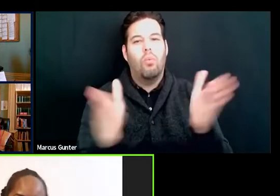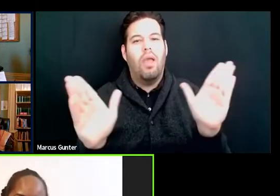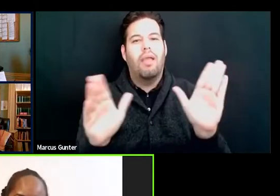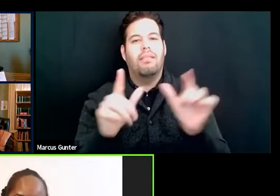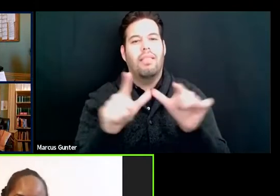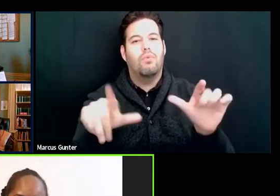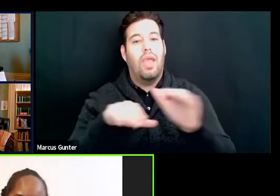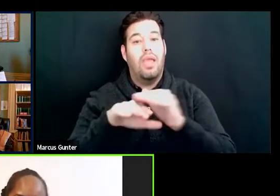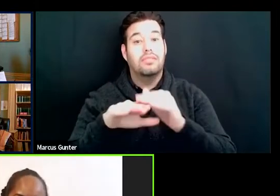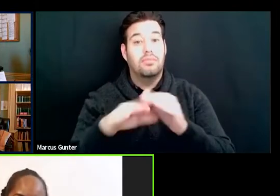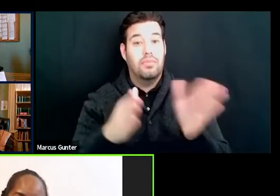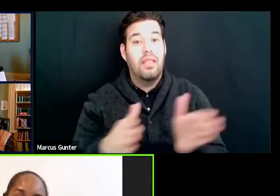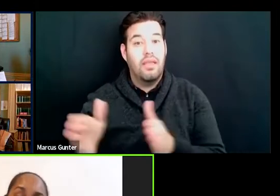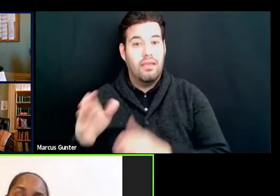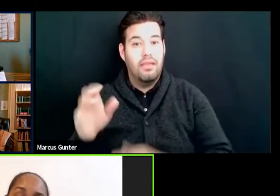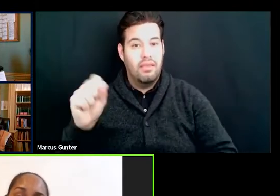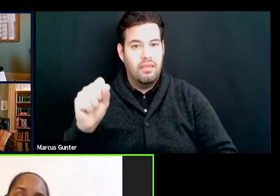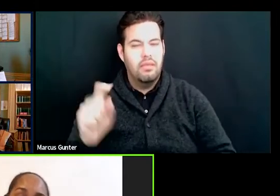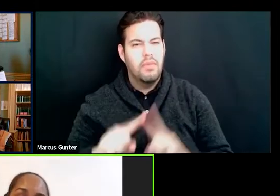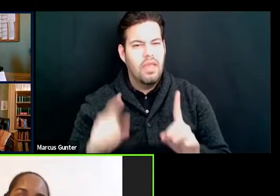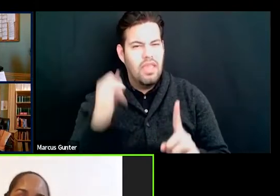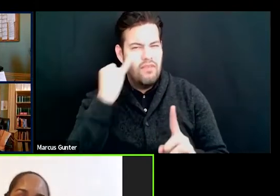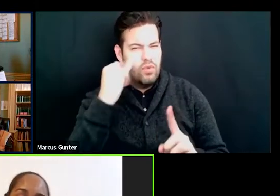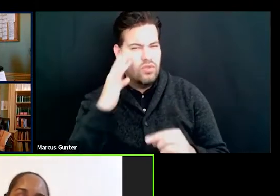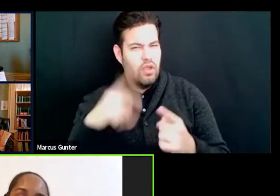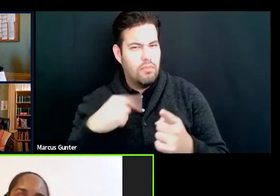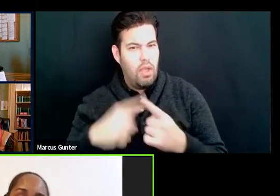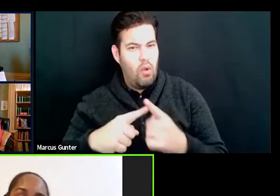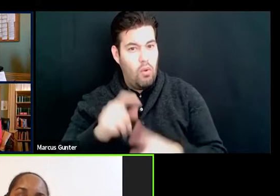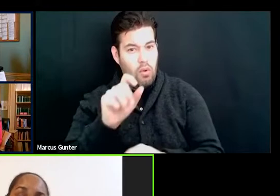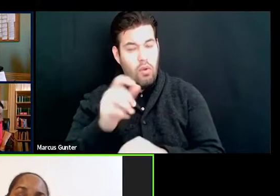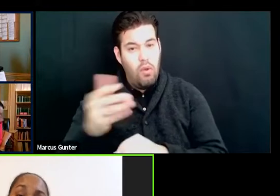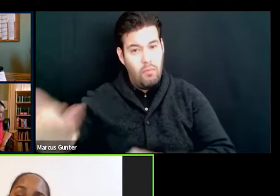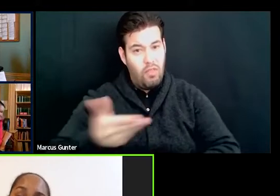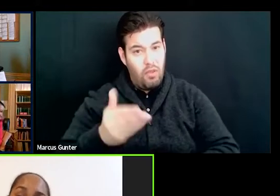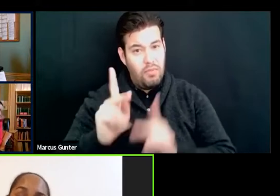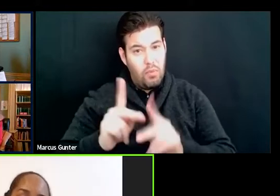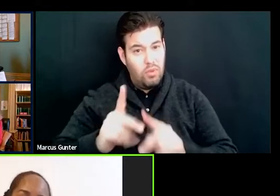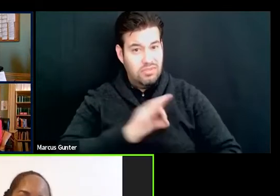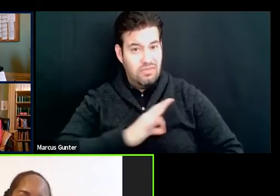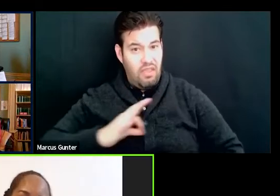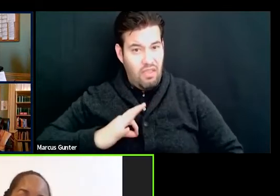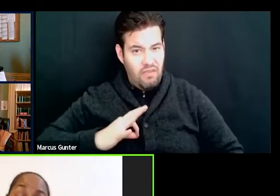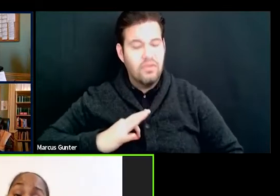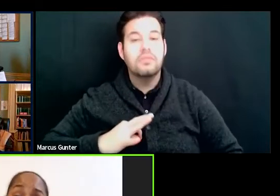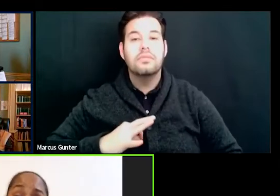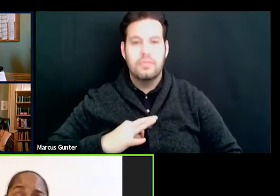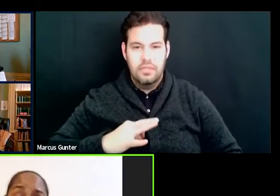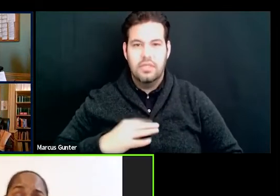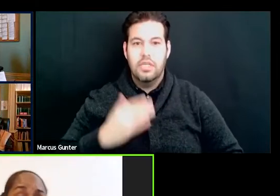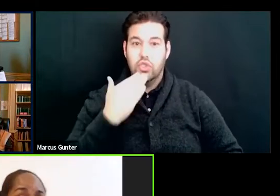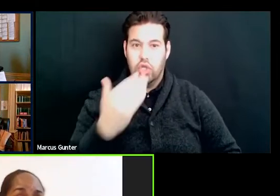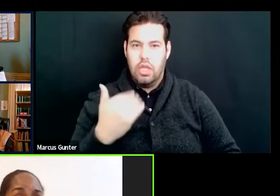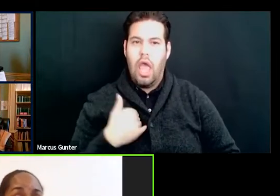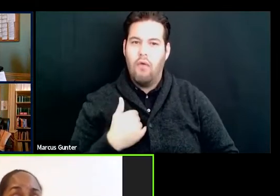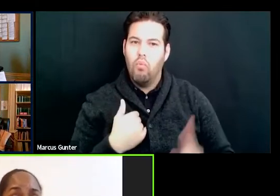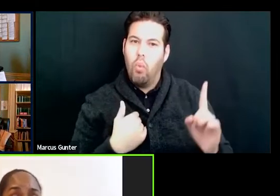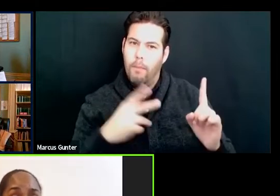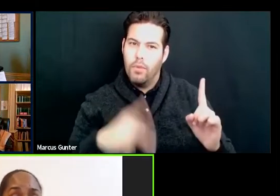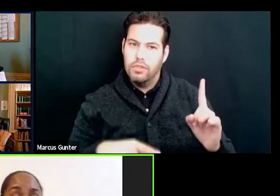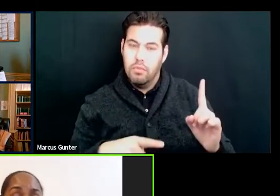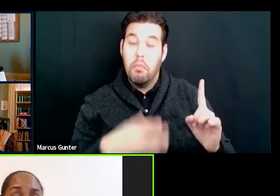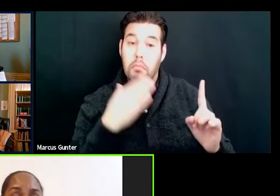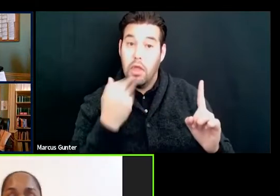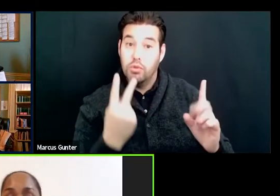plan. But, you know, I think that if we're talking about employing people on staff, it's good to have a person. It's better to have